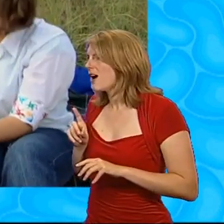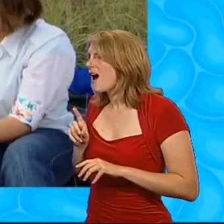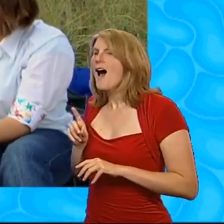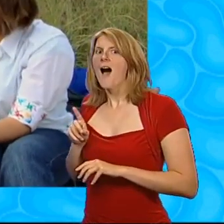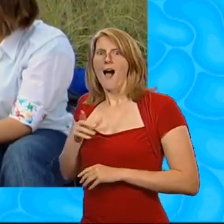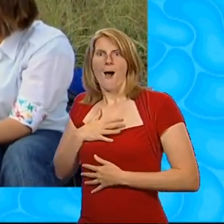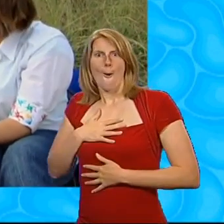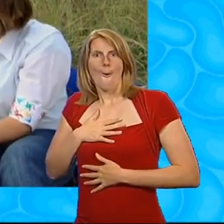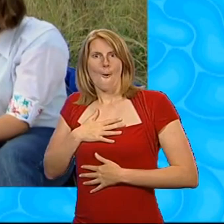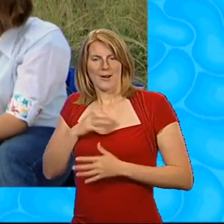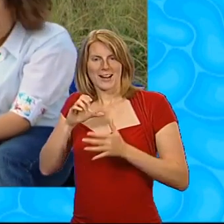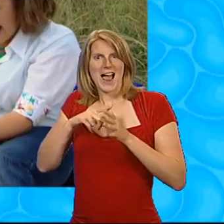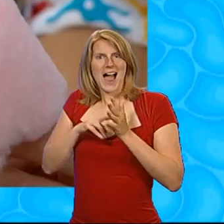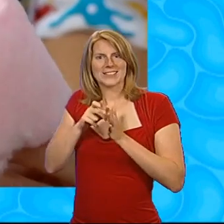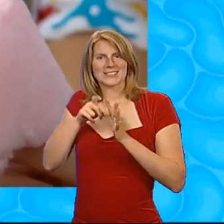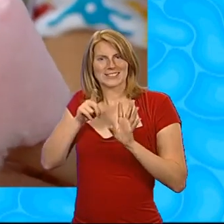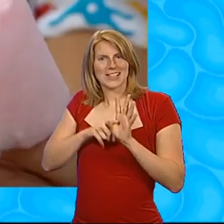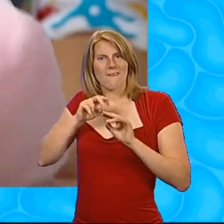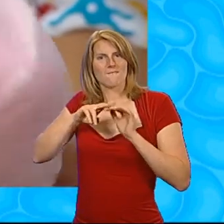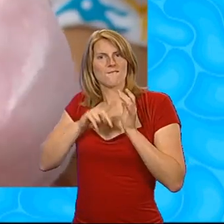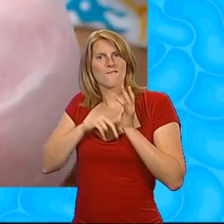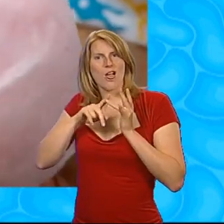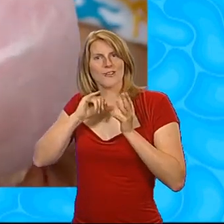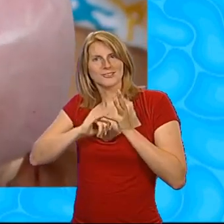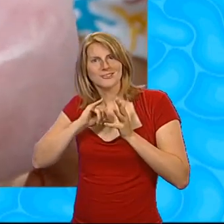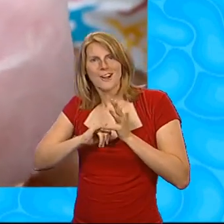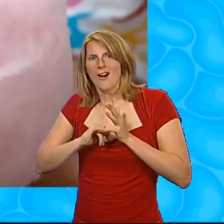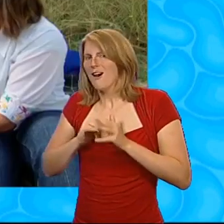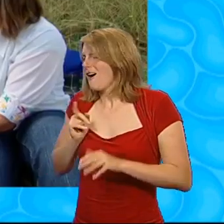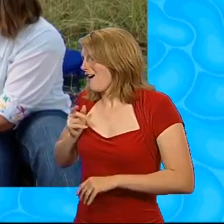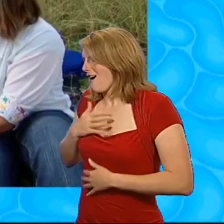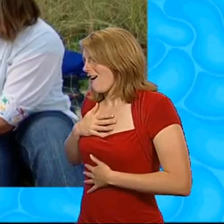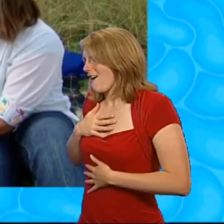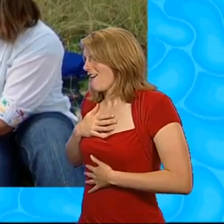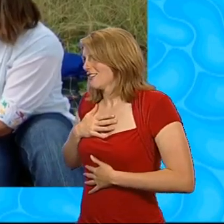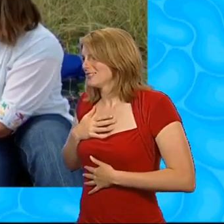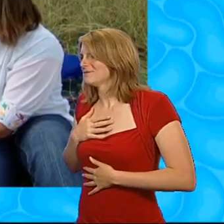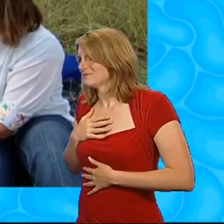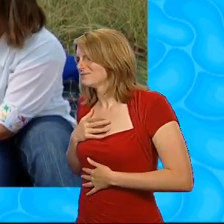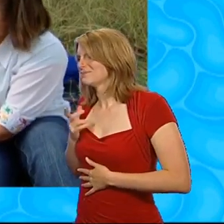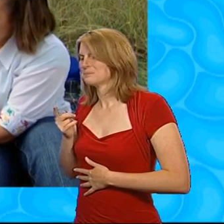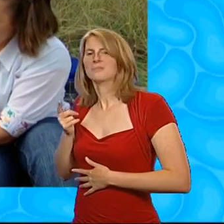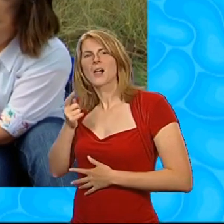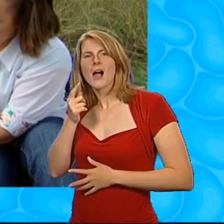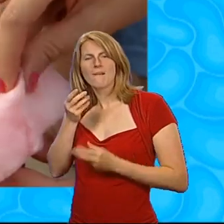It's candy floss! So, take a little piece and have a feel.